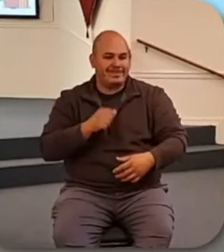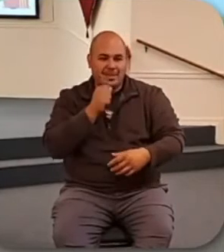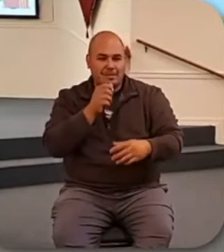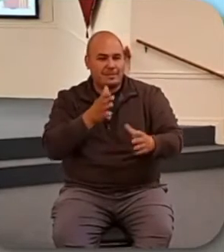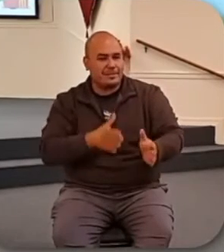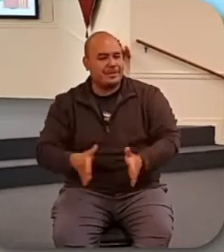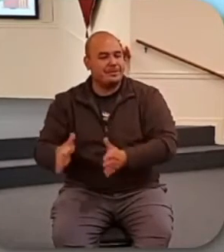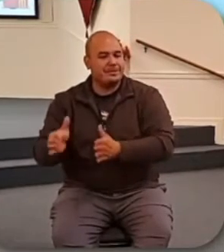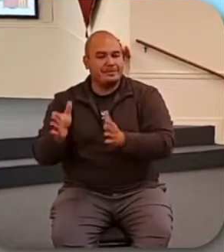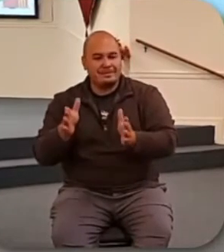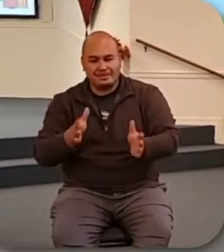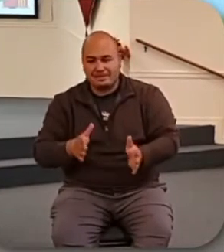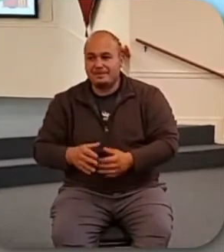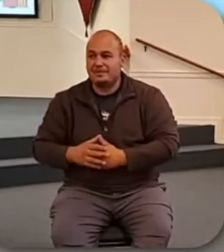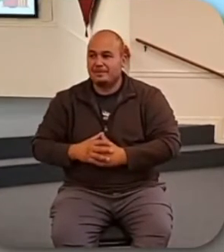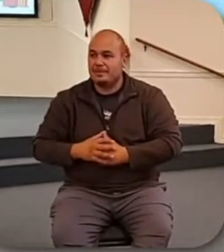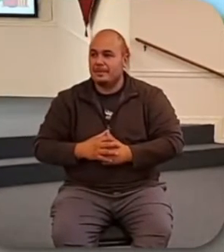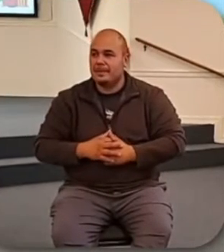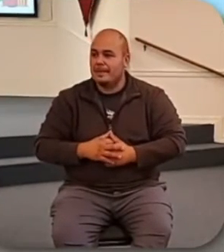this world.